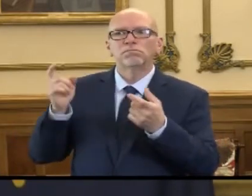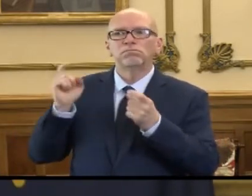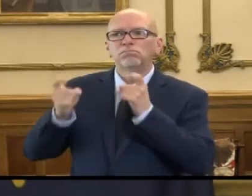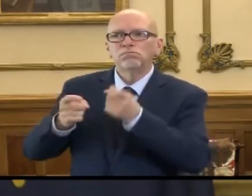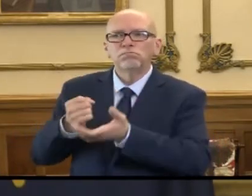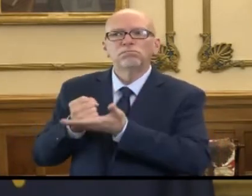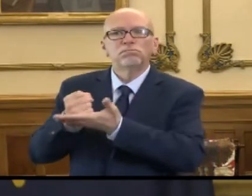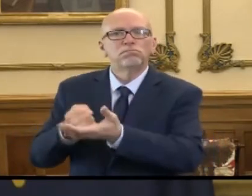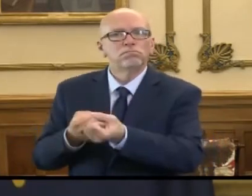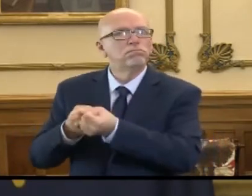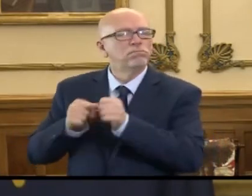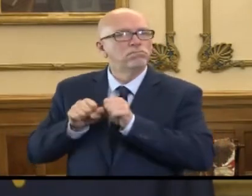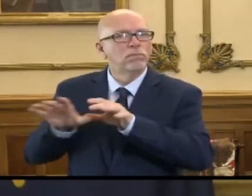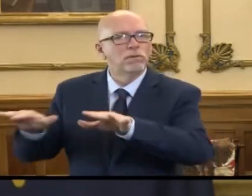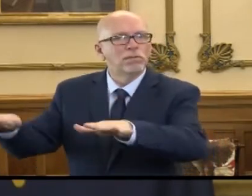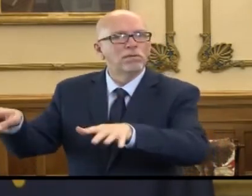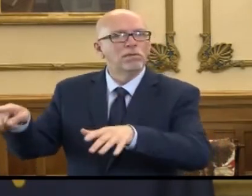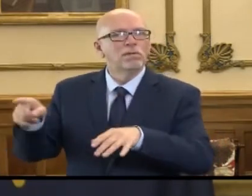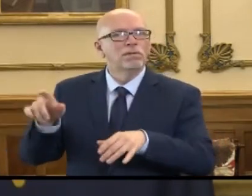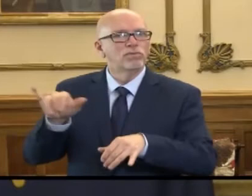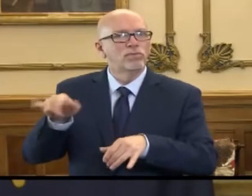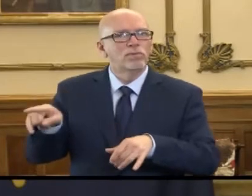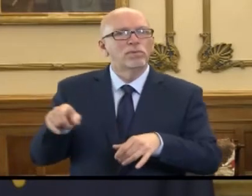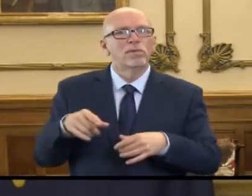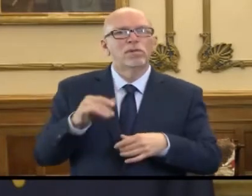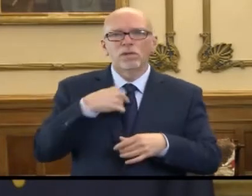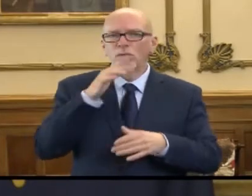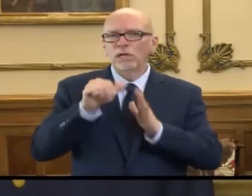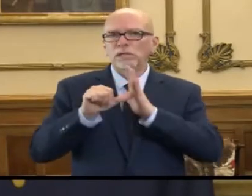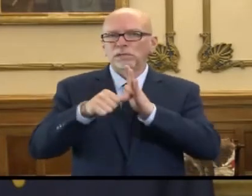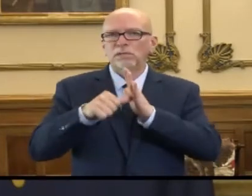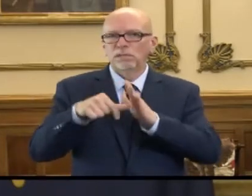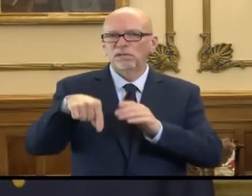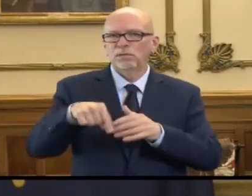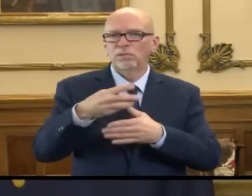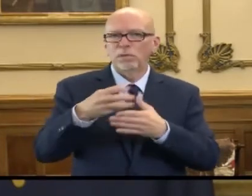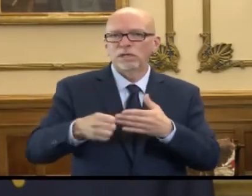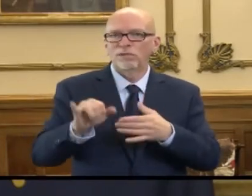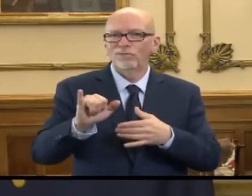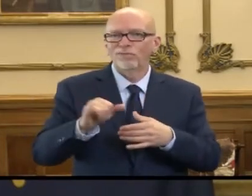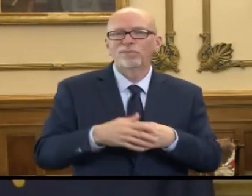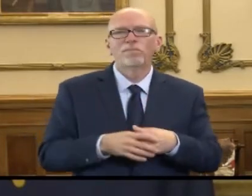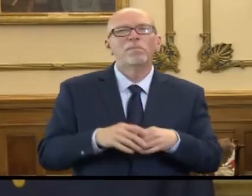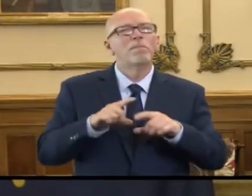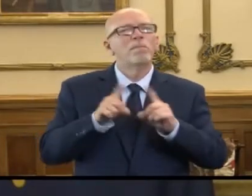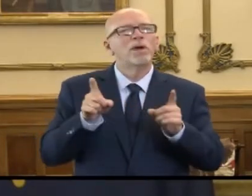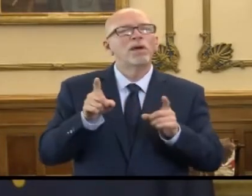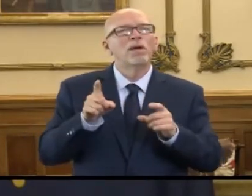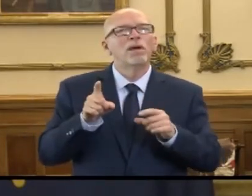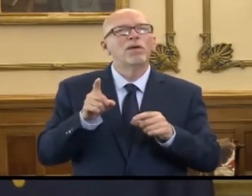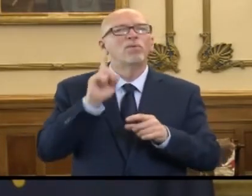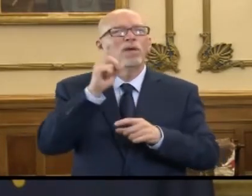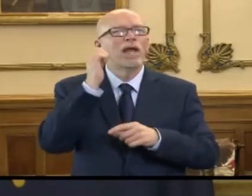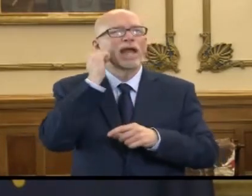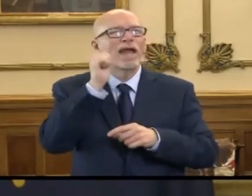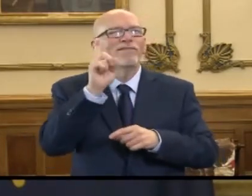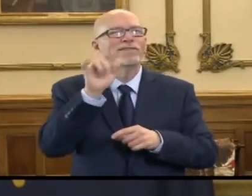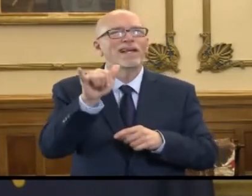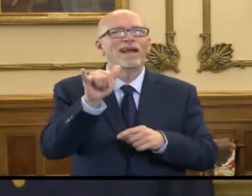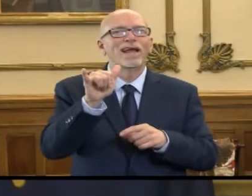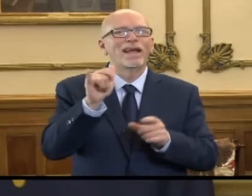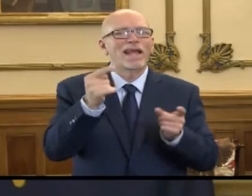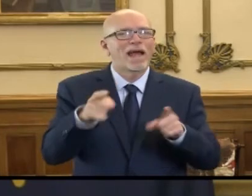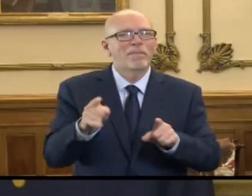will be obviously underscored over this weekend. But it is underscored every single